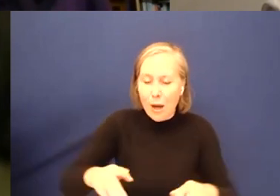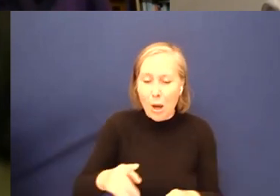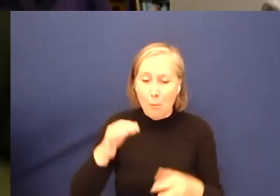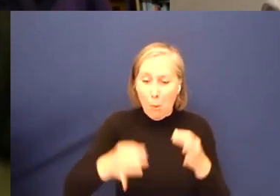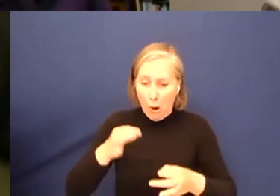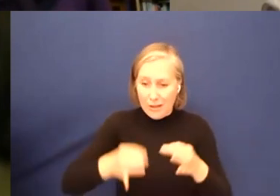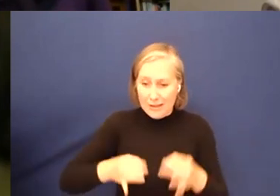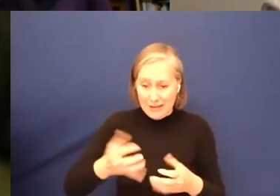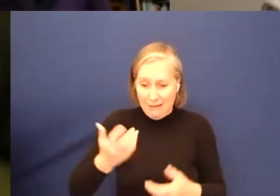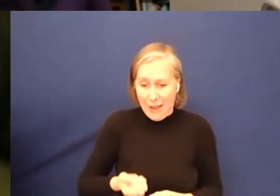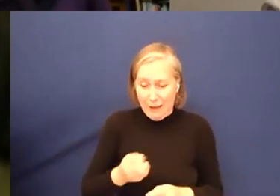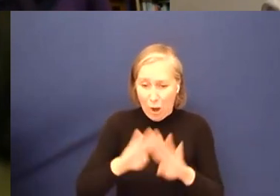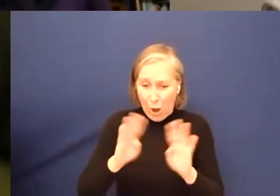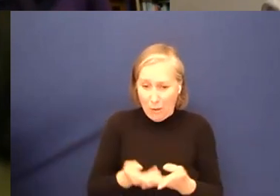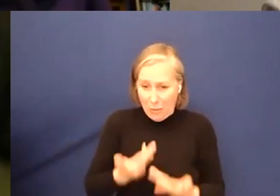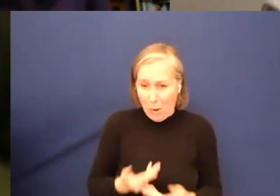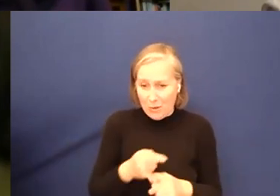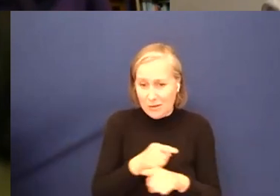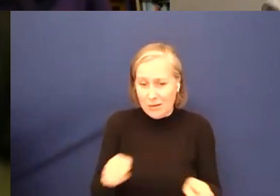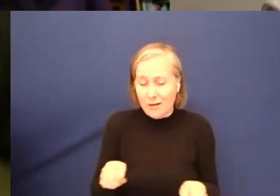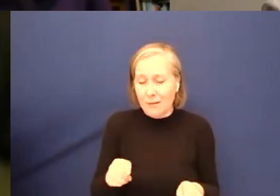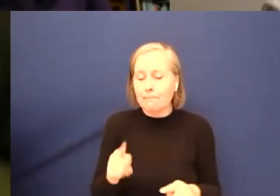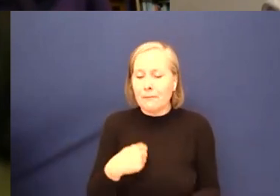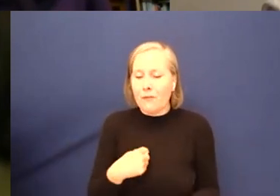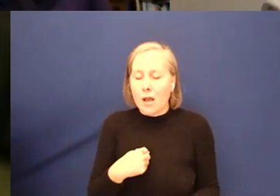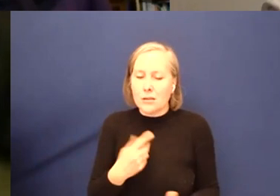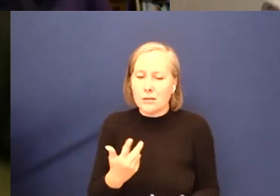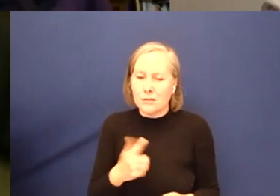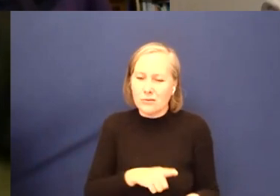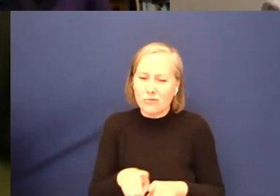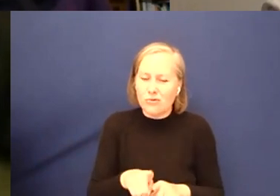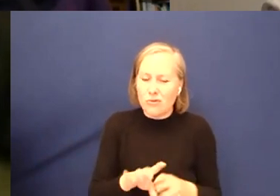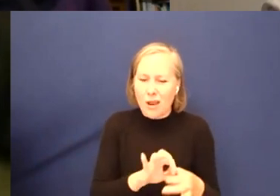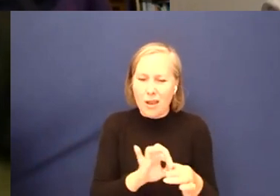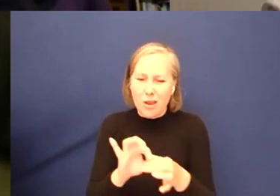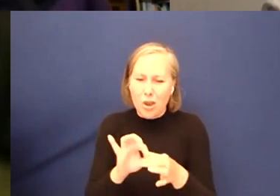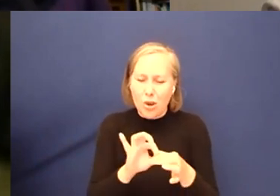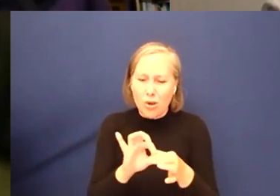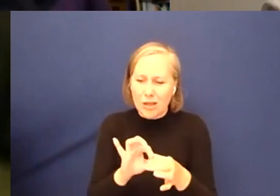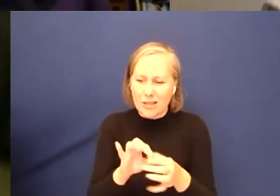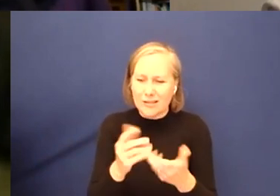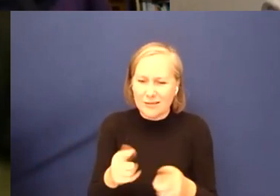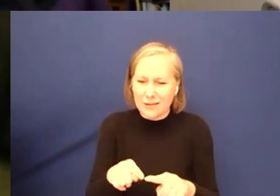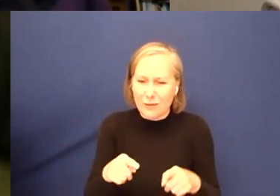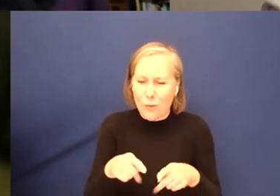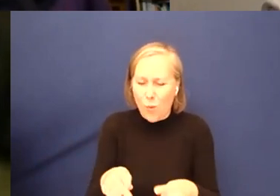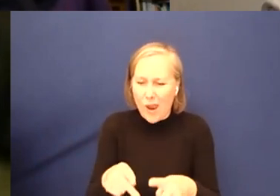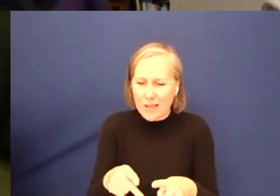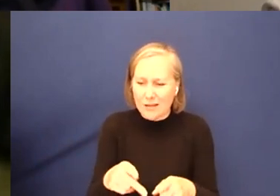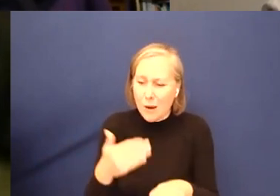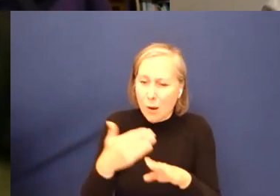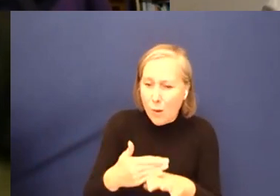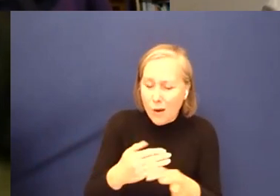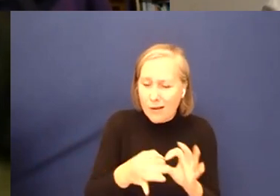have globally is for us to kind of like connect in those different ways and work to connect